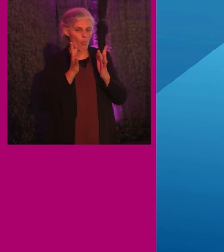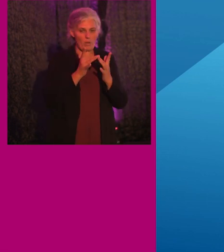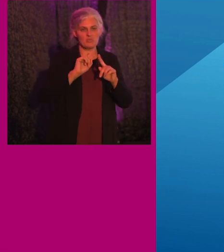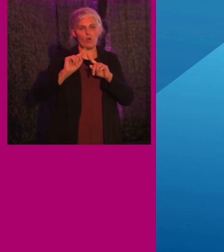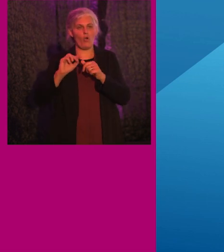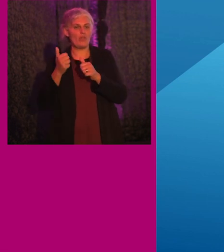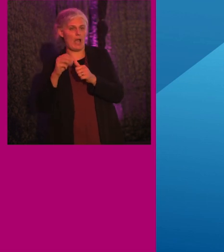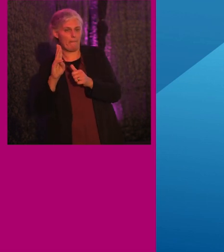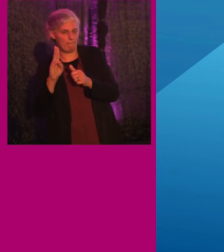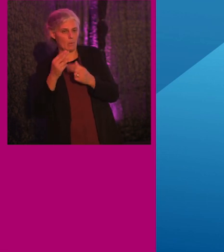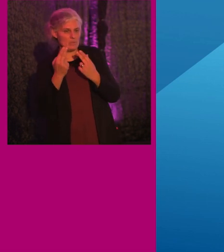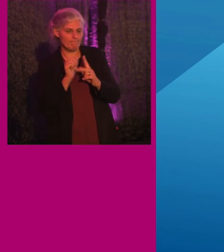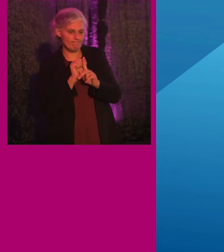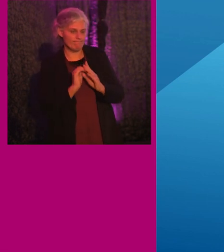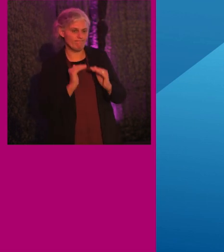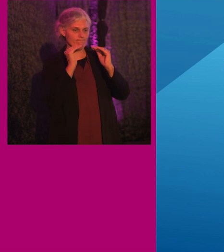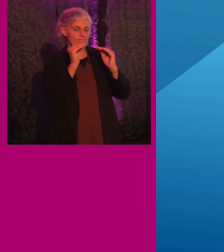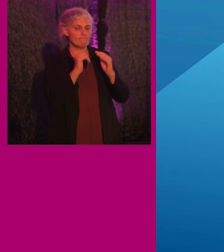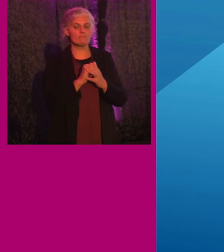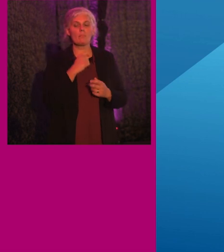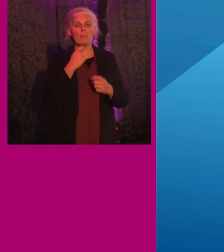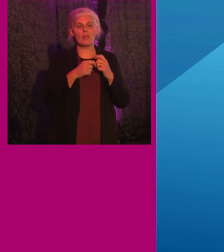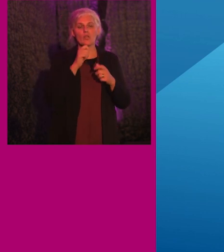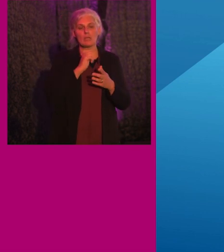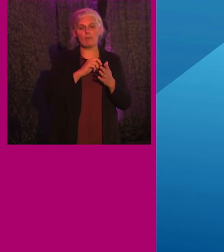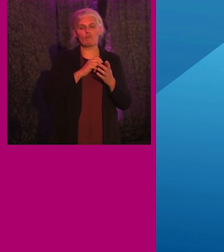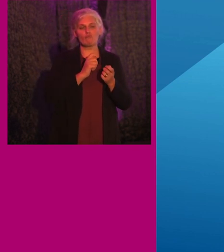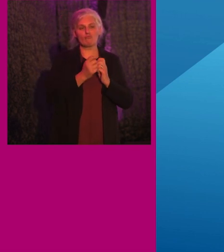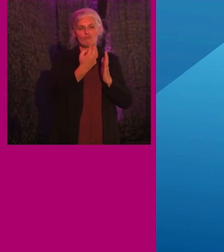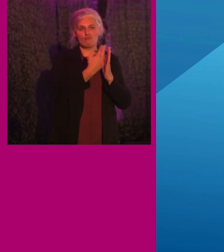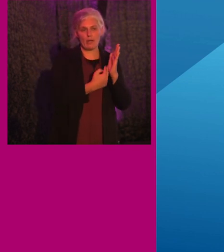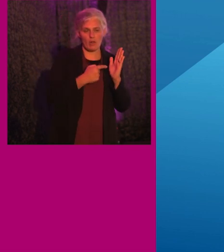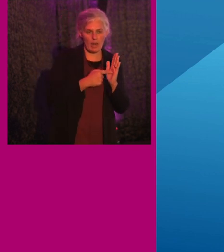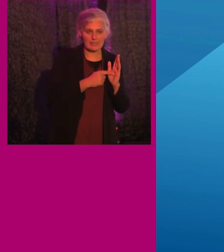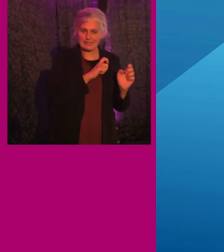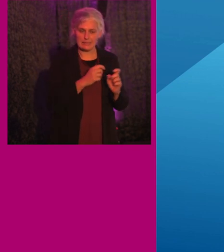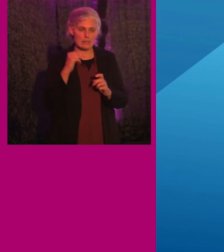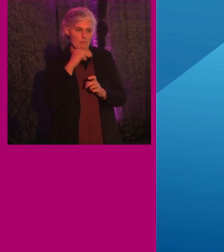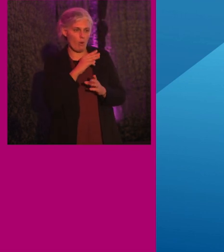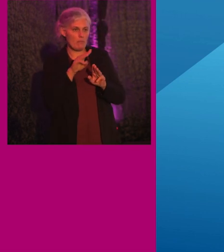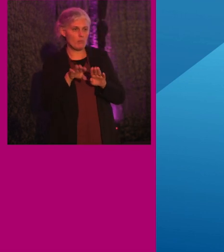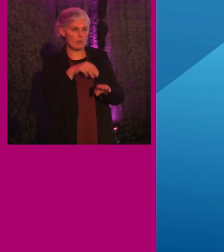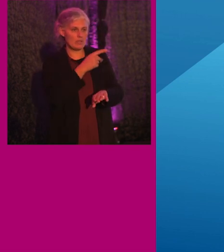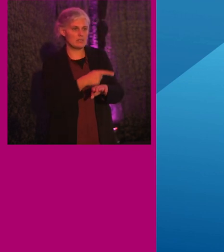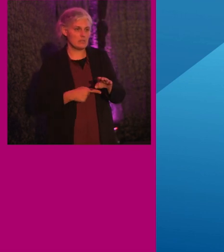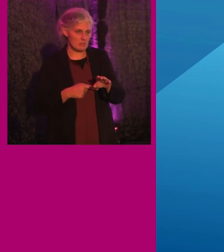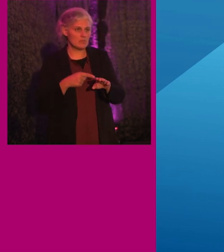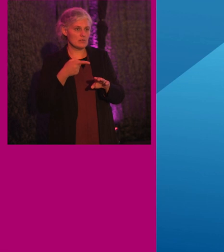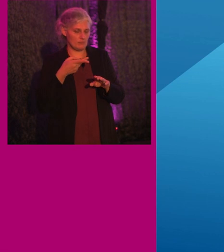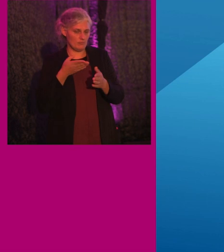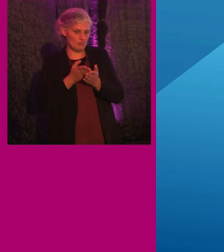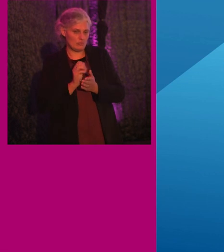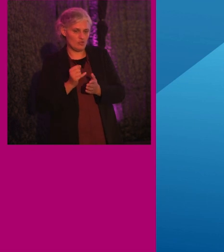apps. So, despite the laws and regulations, it is still important that people with disabilities plan their journeys